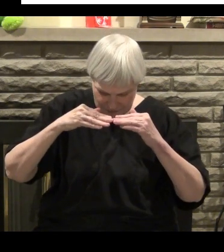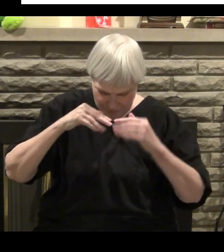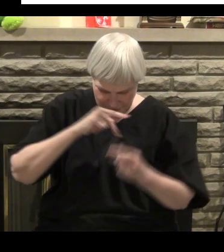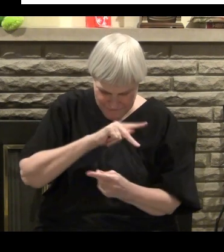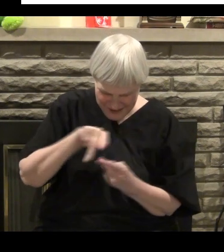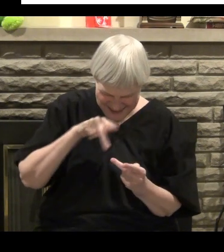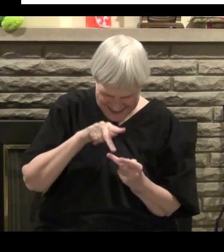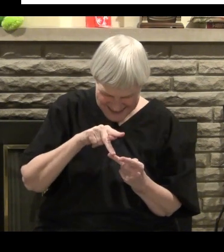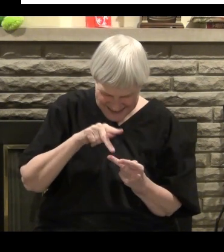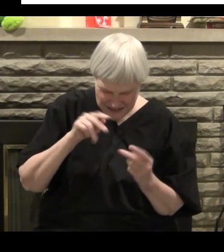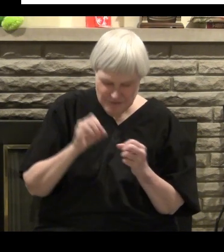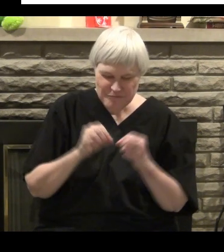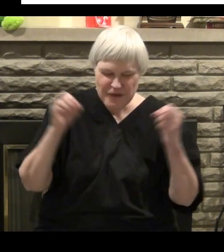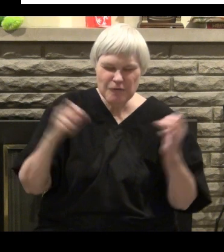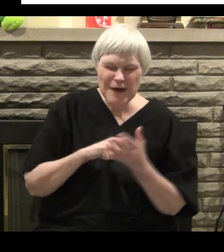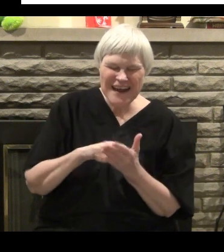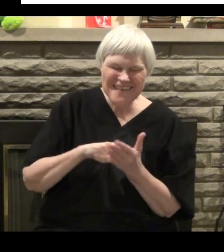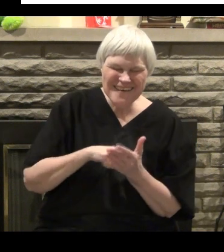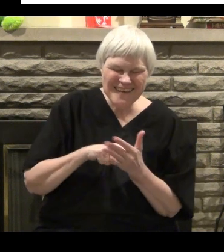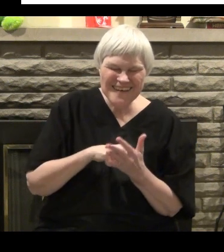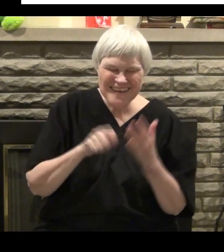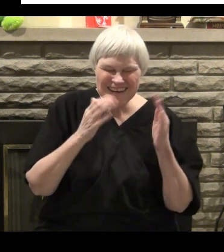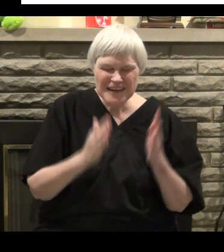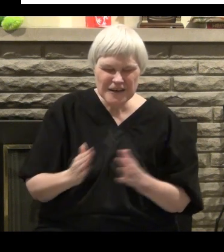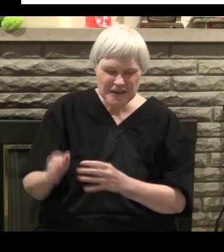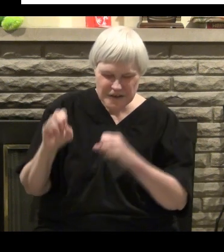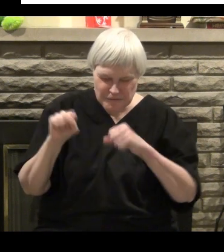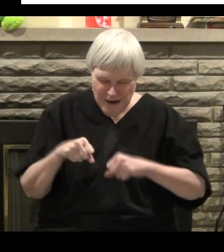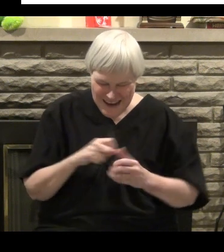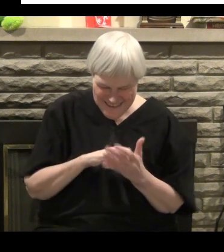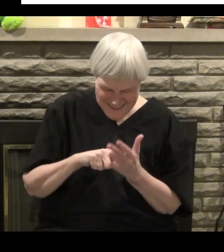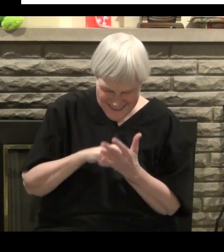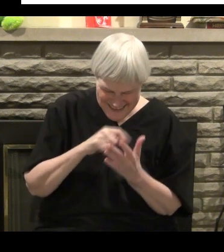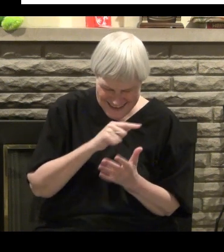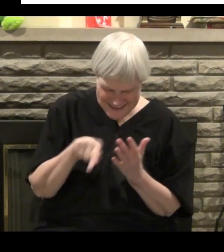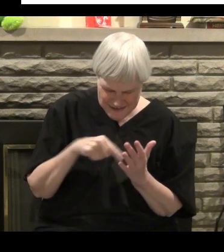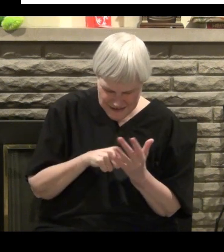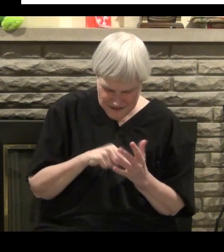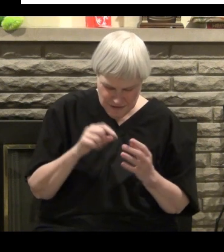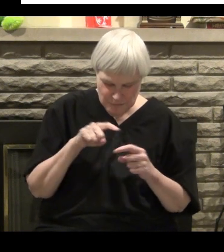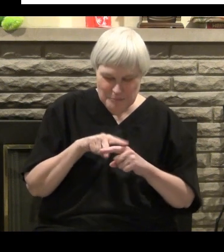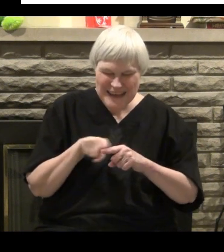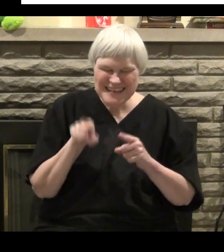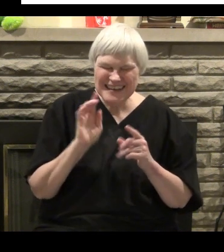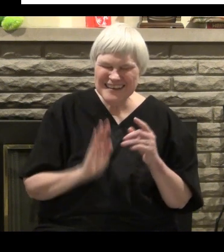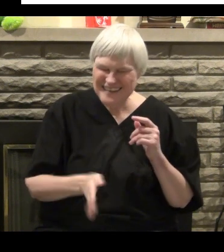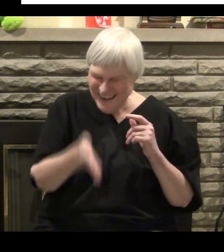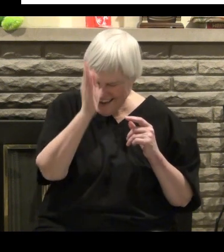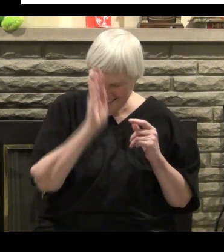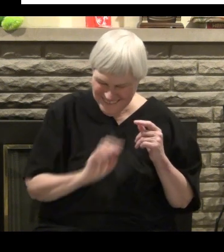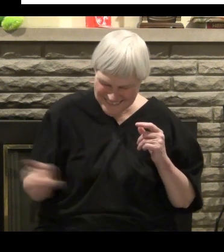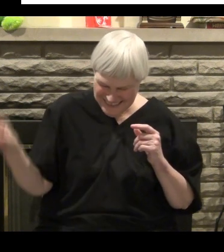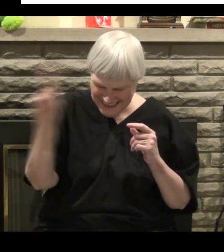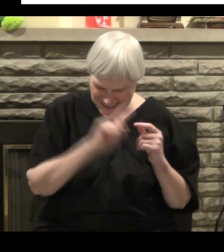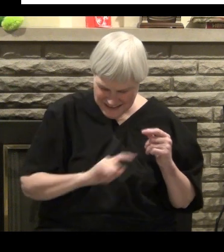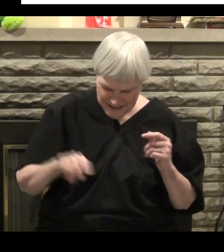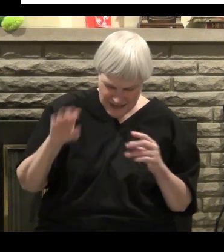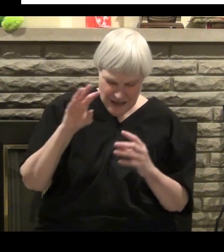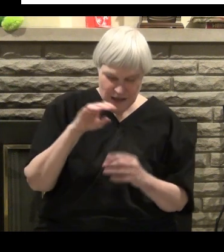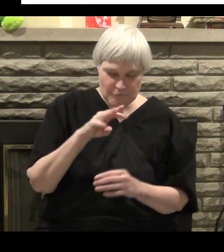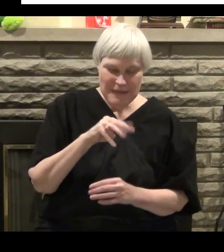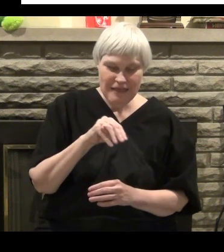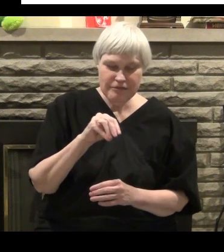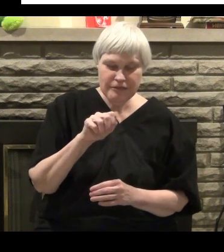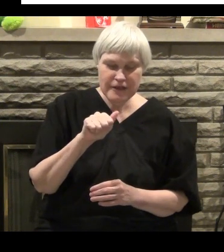everything matches up so tightly. It's just, it's amazing. No author could write a book like that except for God.